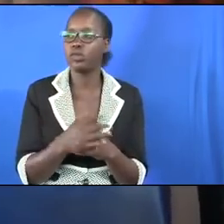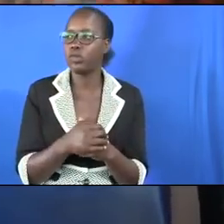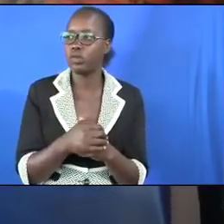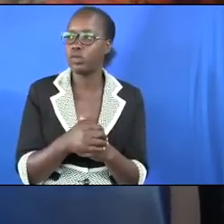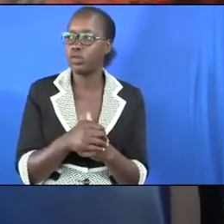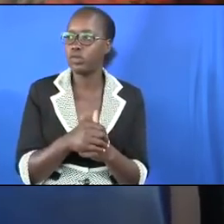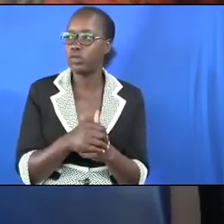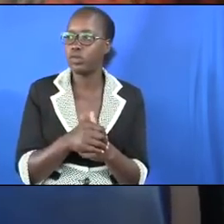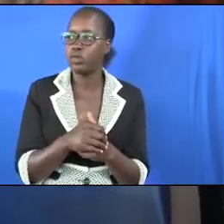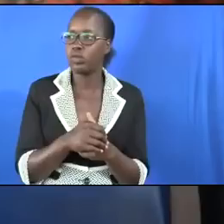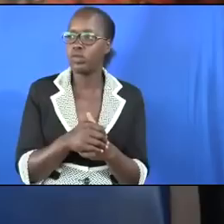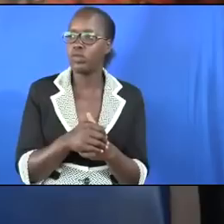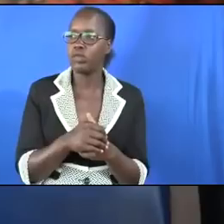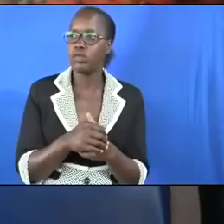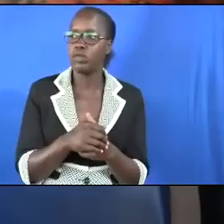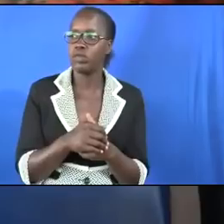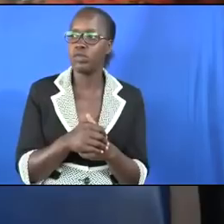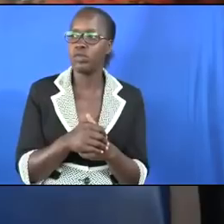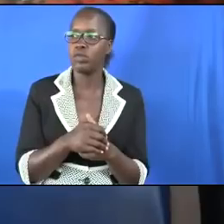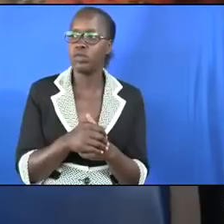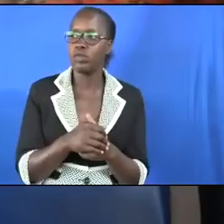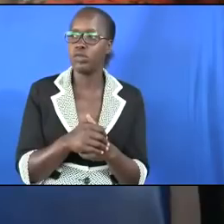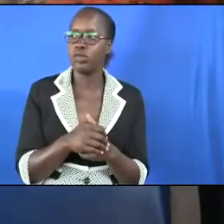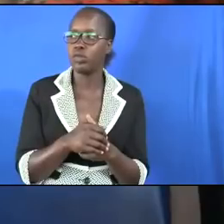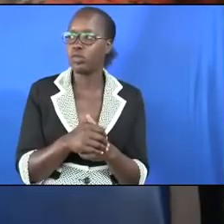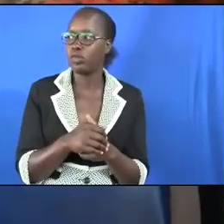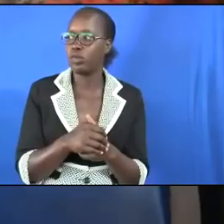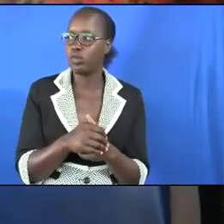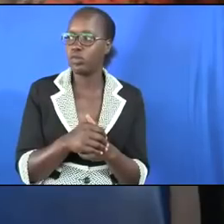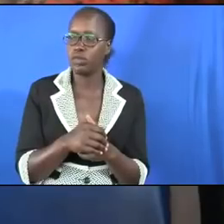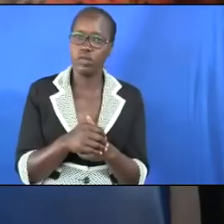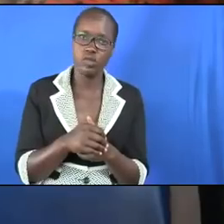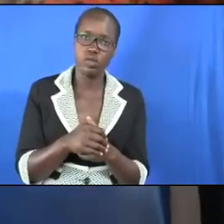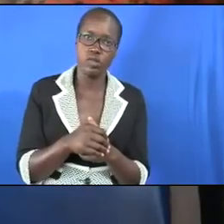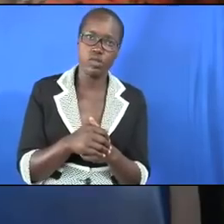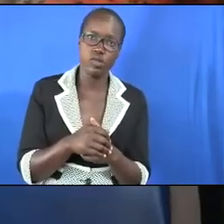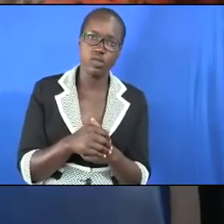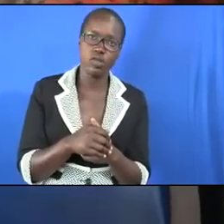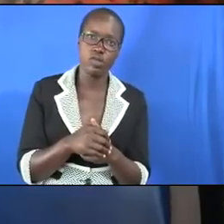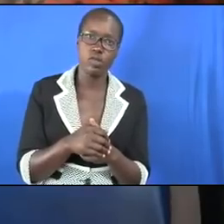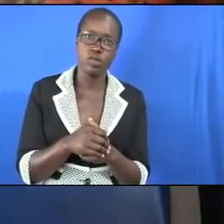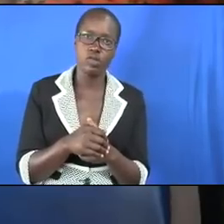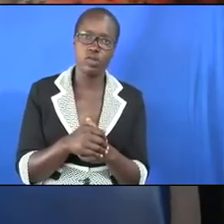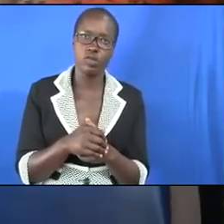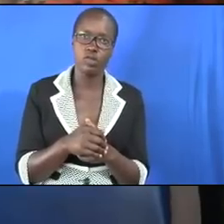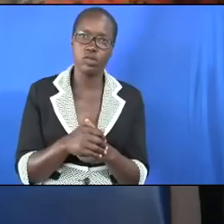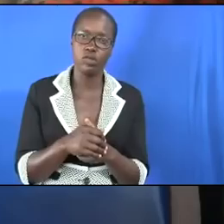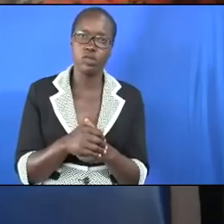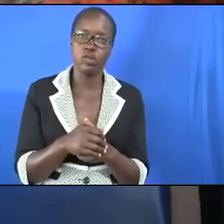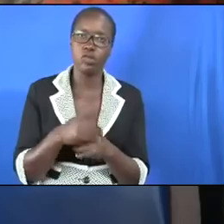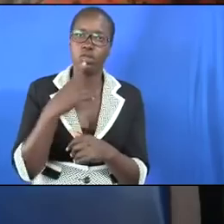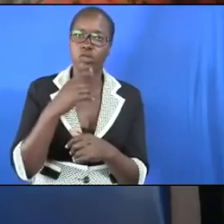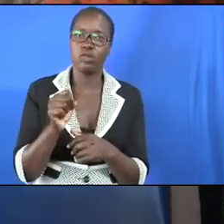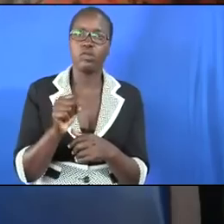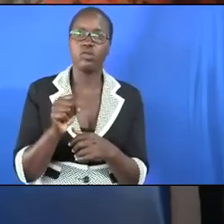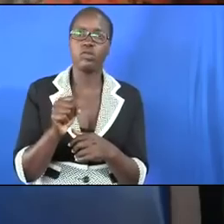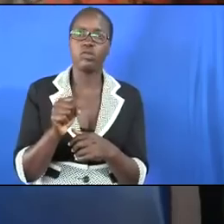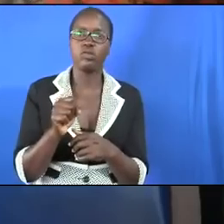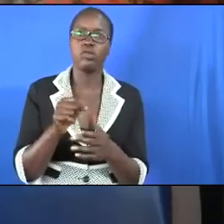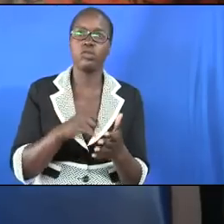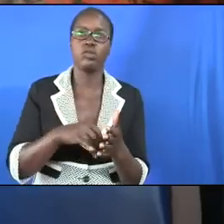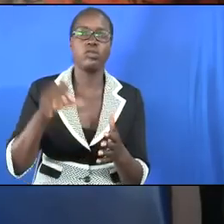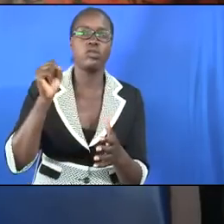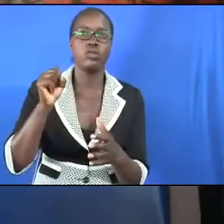the Bible offers another evidence of raids that used to happen in those days. So it was